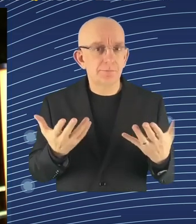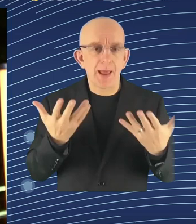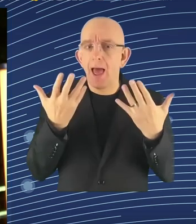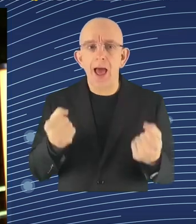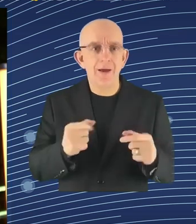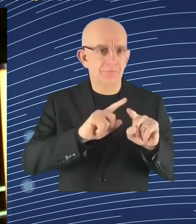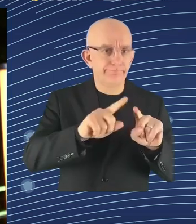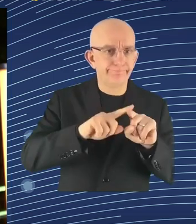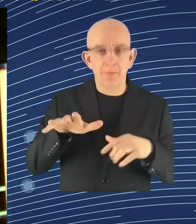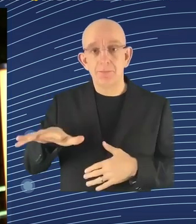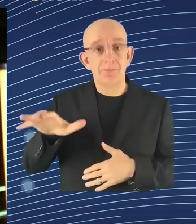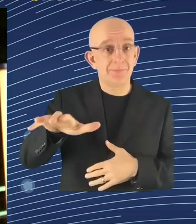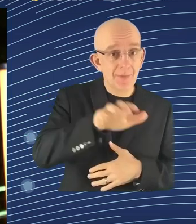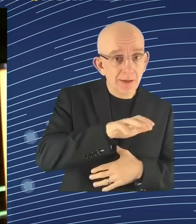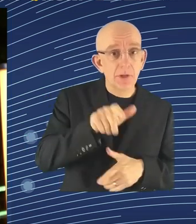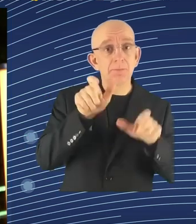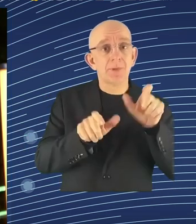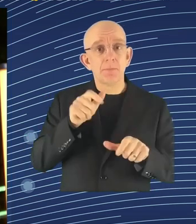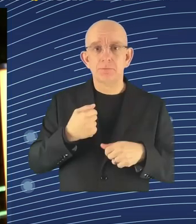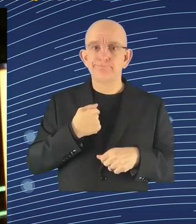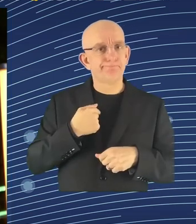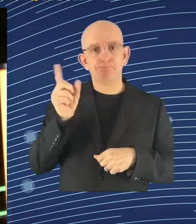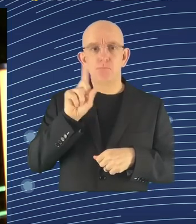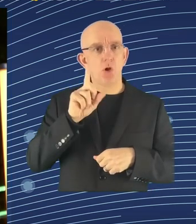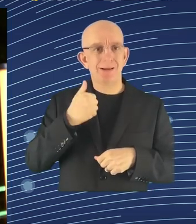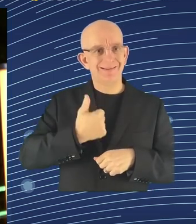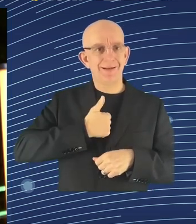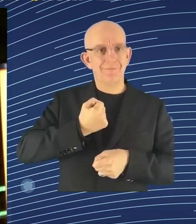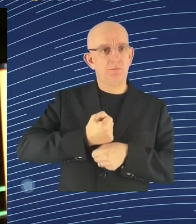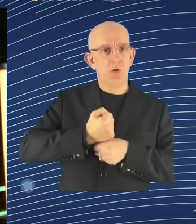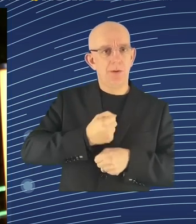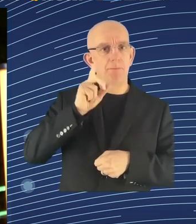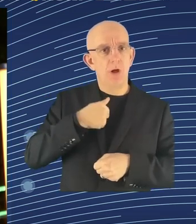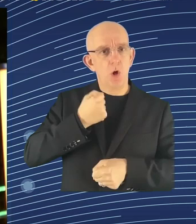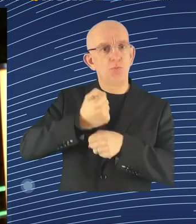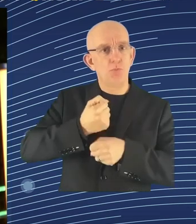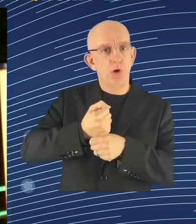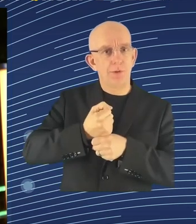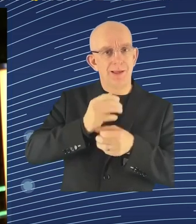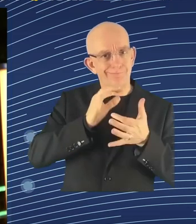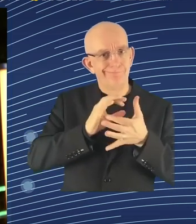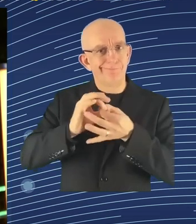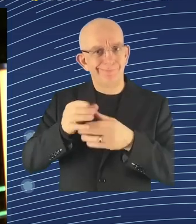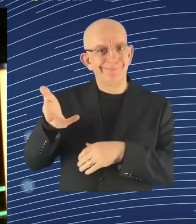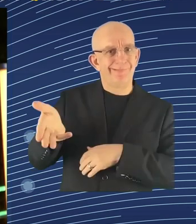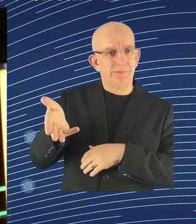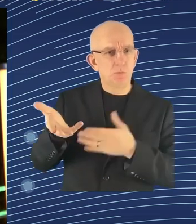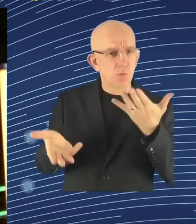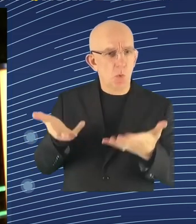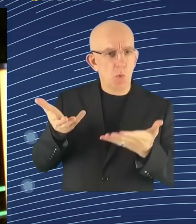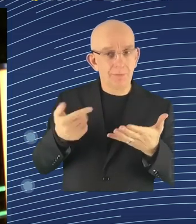You mentioned a few platforms. There are many, many more. In many sectors, these kind of platforms are